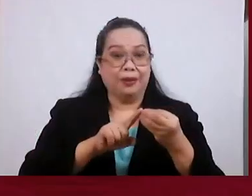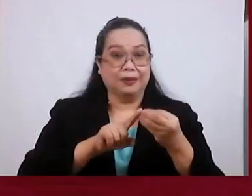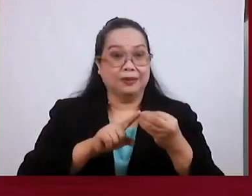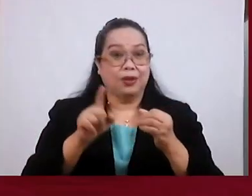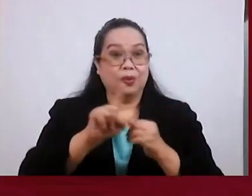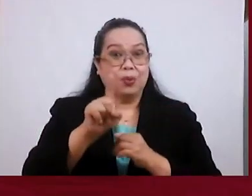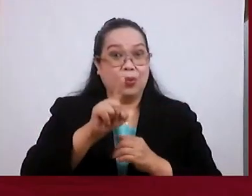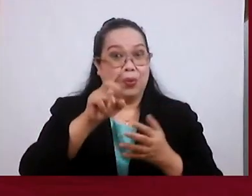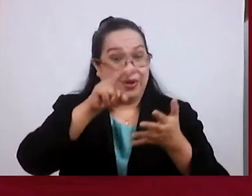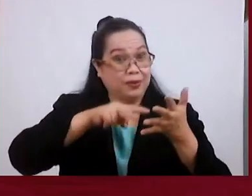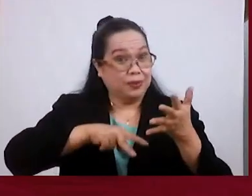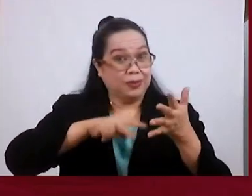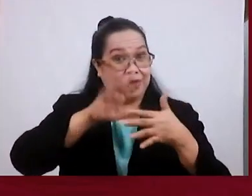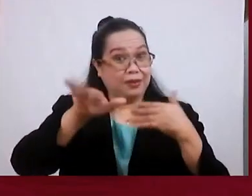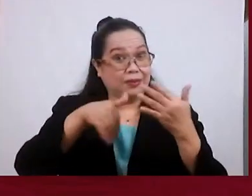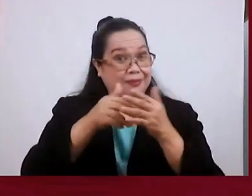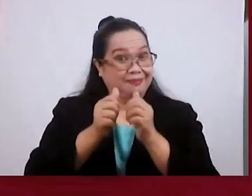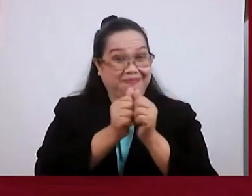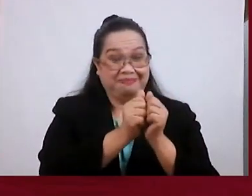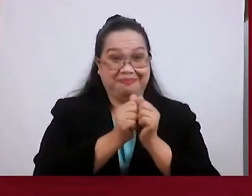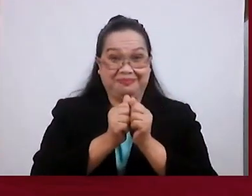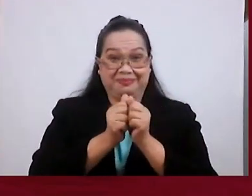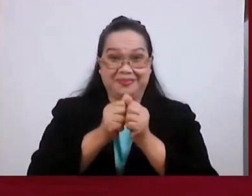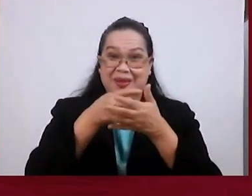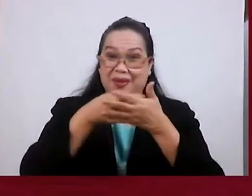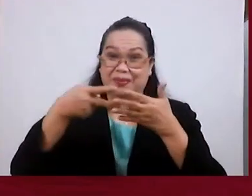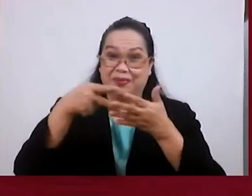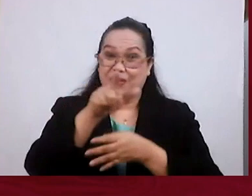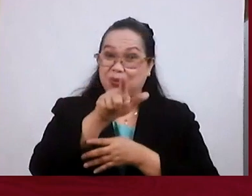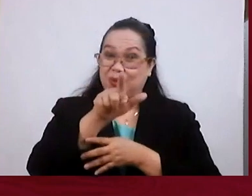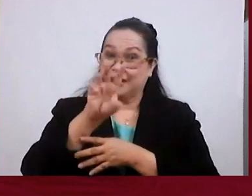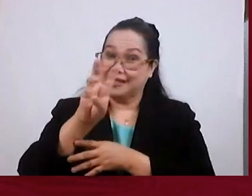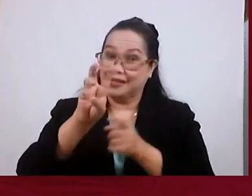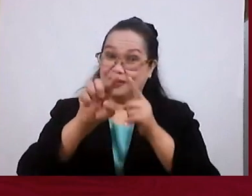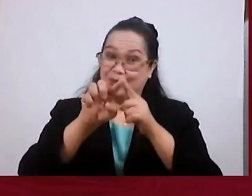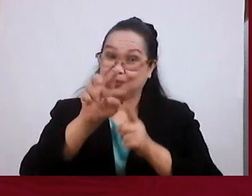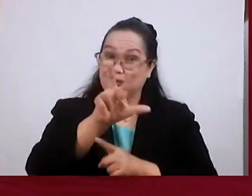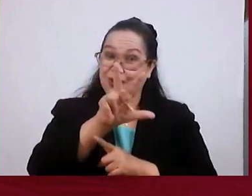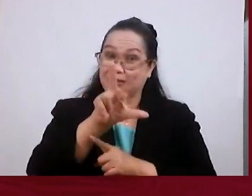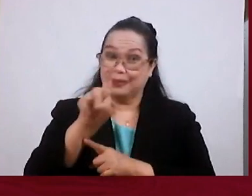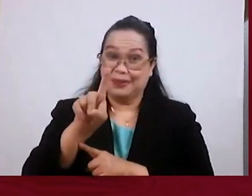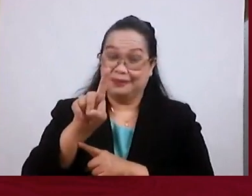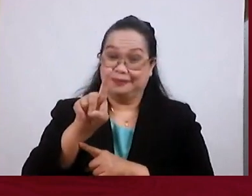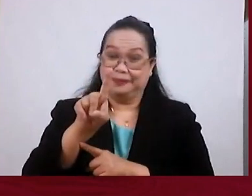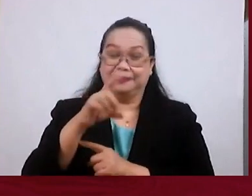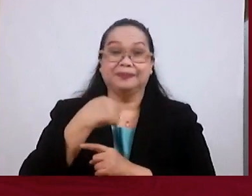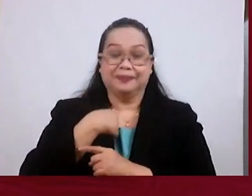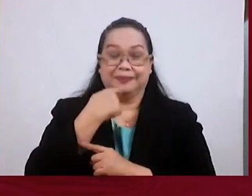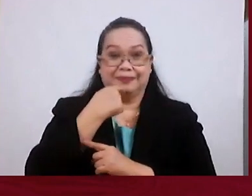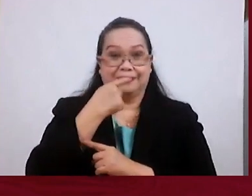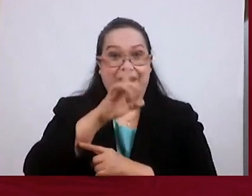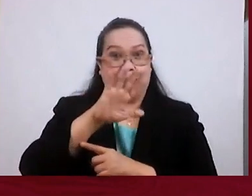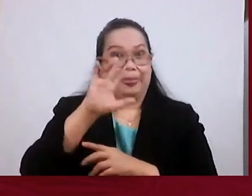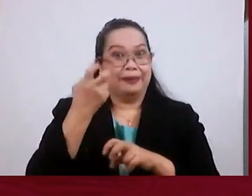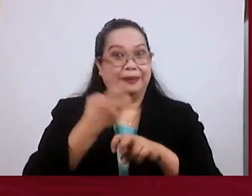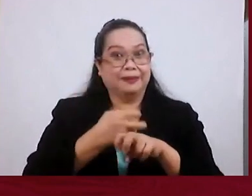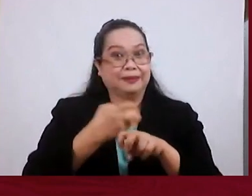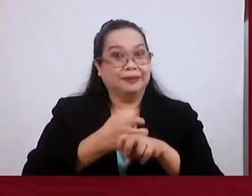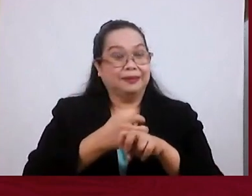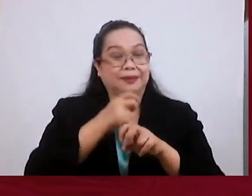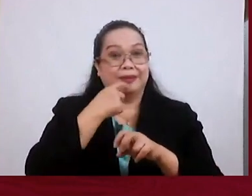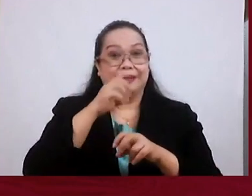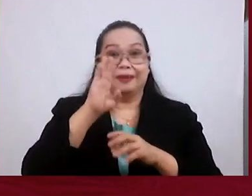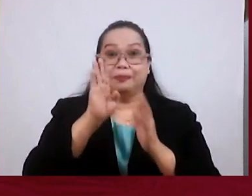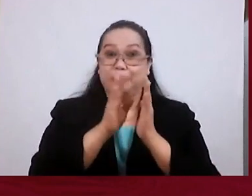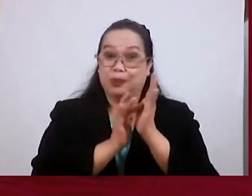What we've just read together, especially verses 26 to 31, are not only the harshest words in